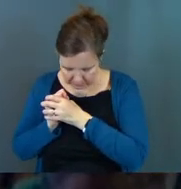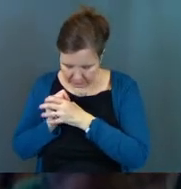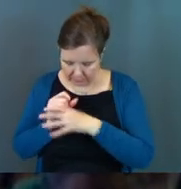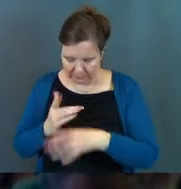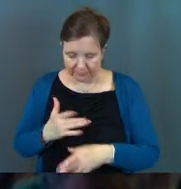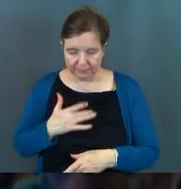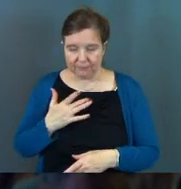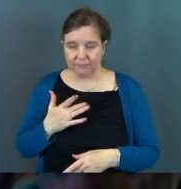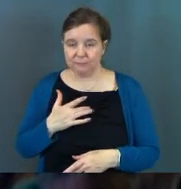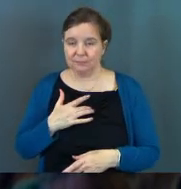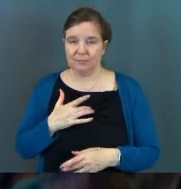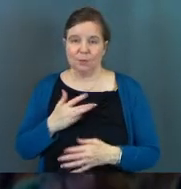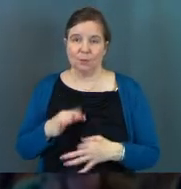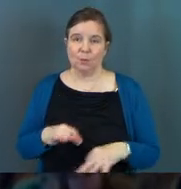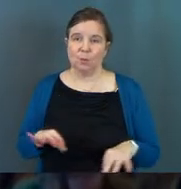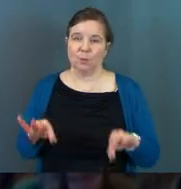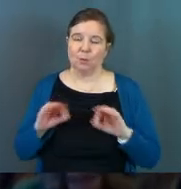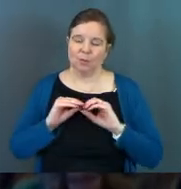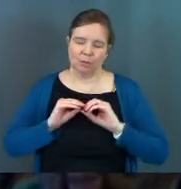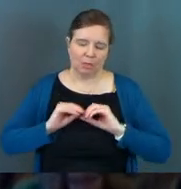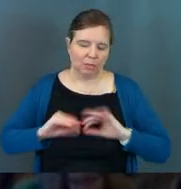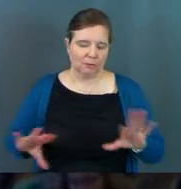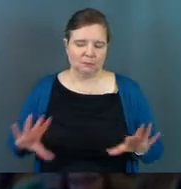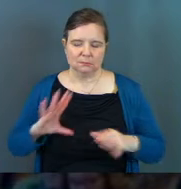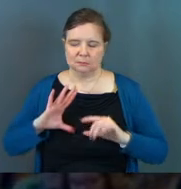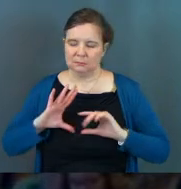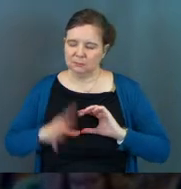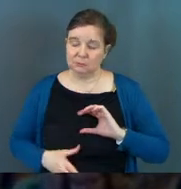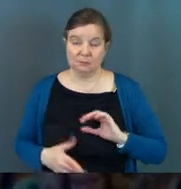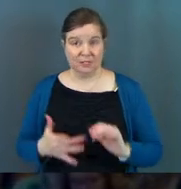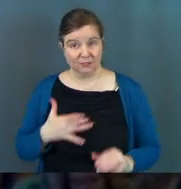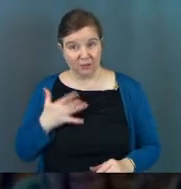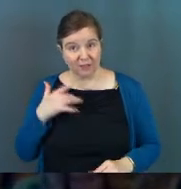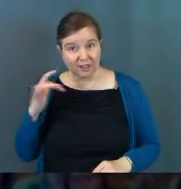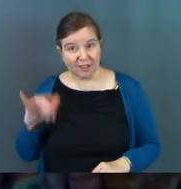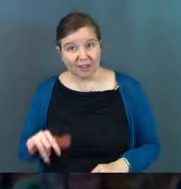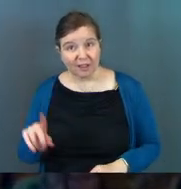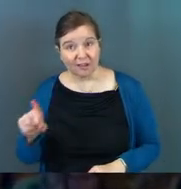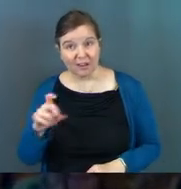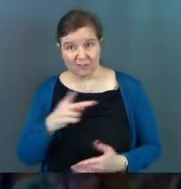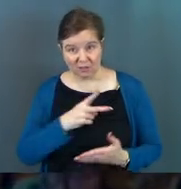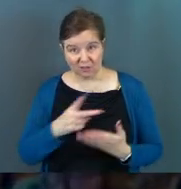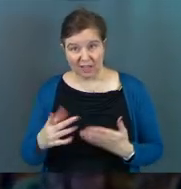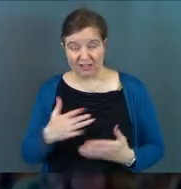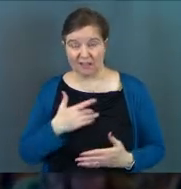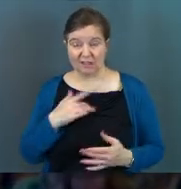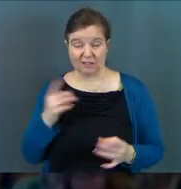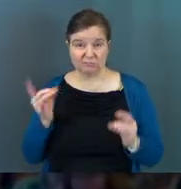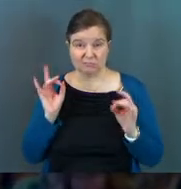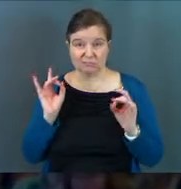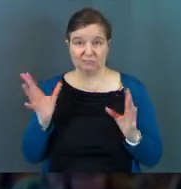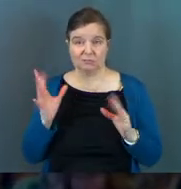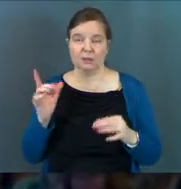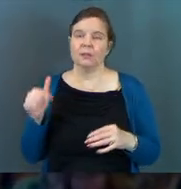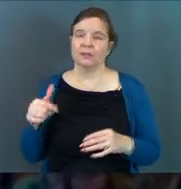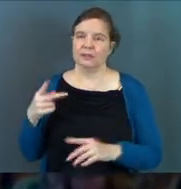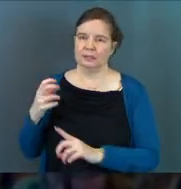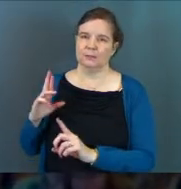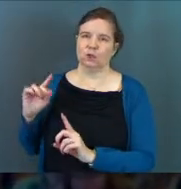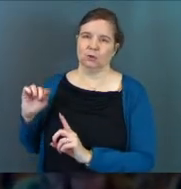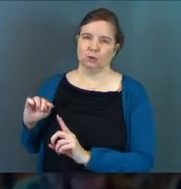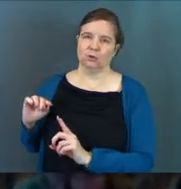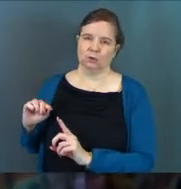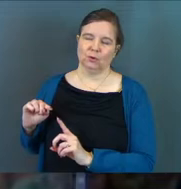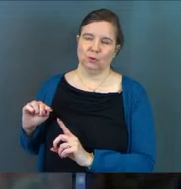worthless. Have you ever been there? Have you ever failed and felt worthless? This is Peter.